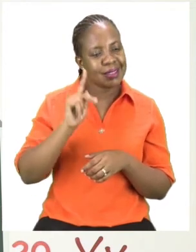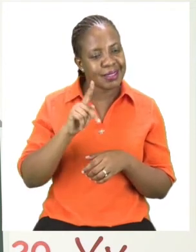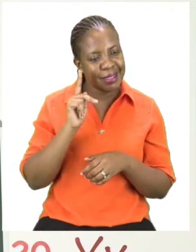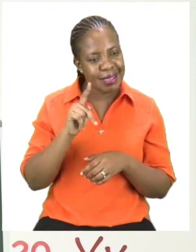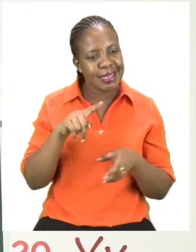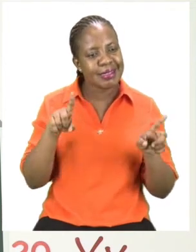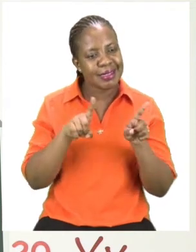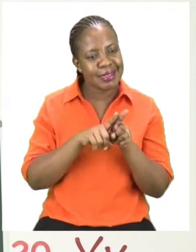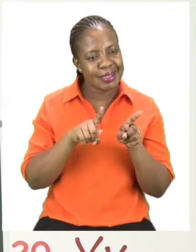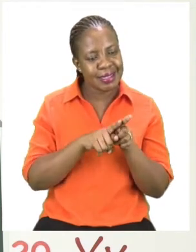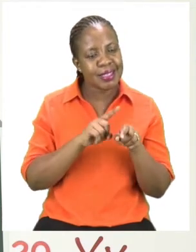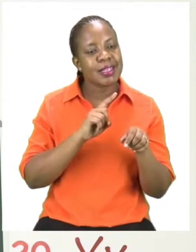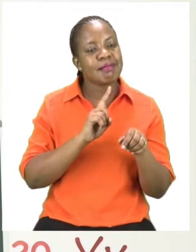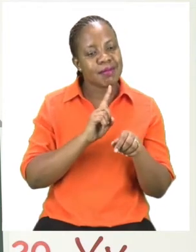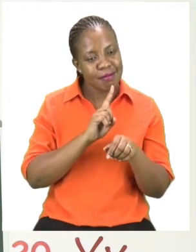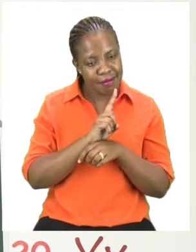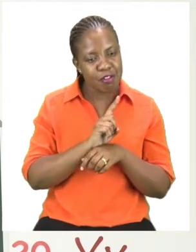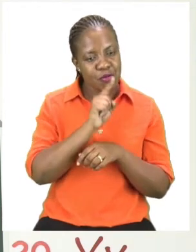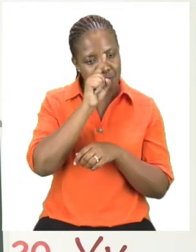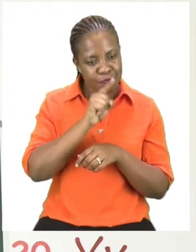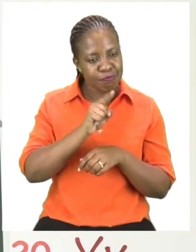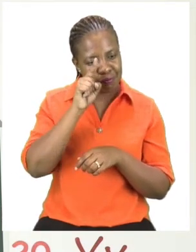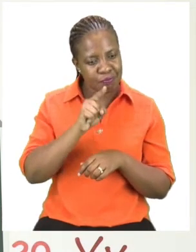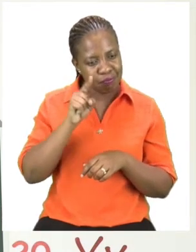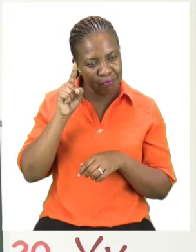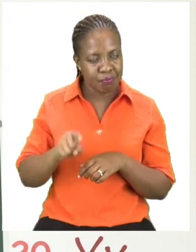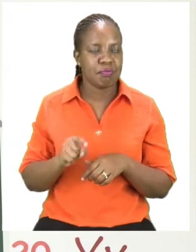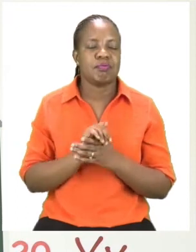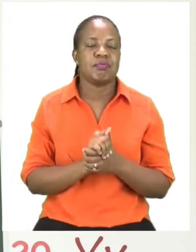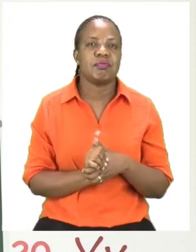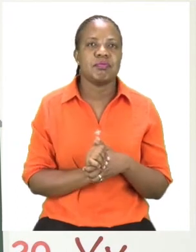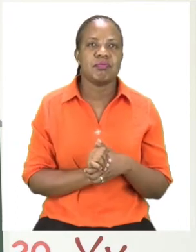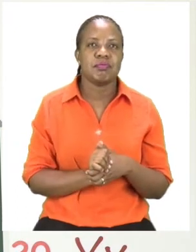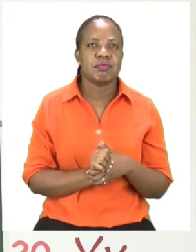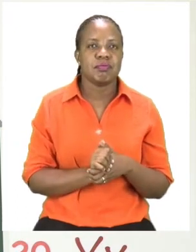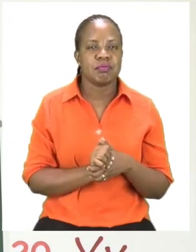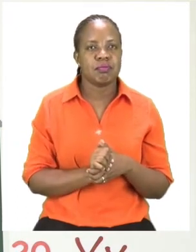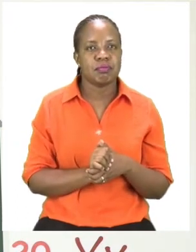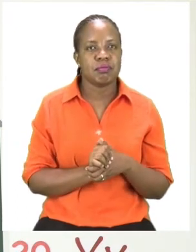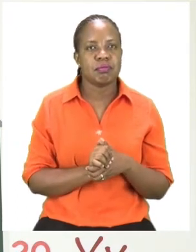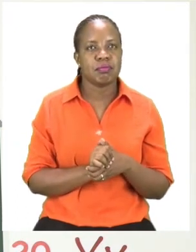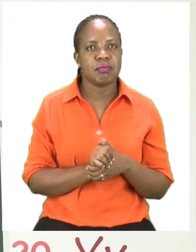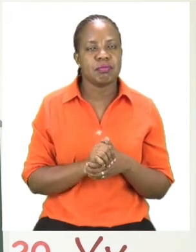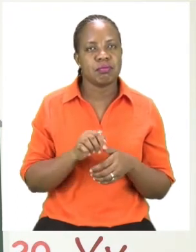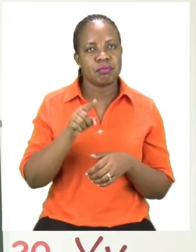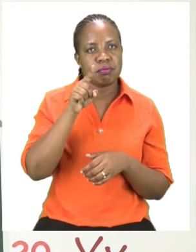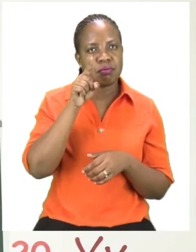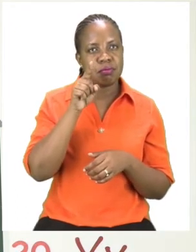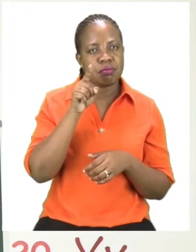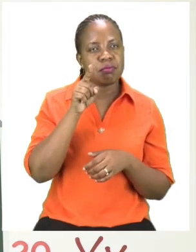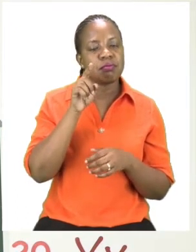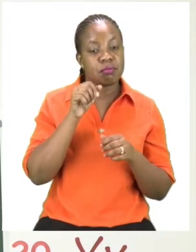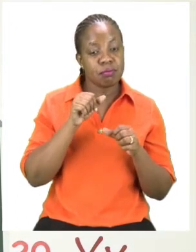and girls? Yes, three sticks. So we start, let's